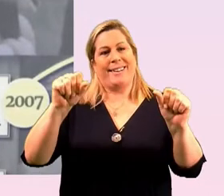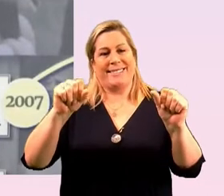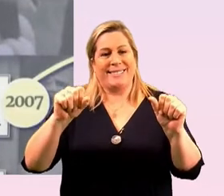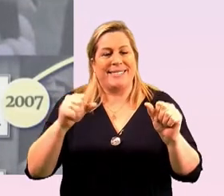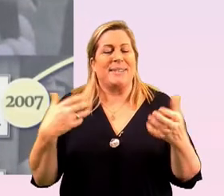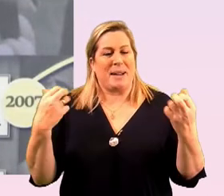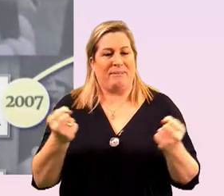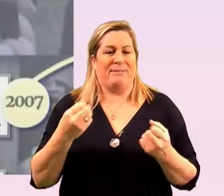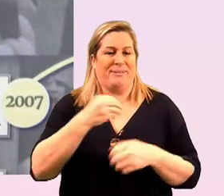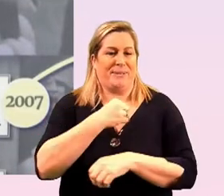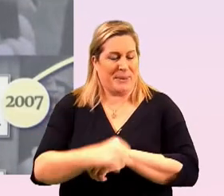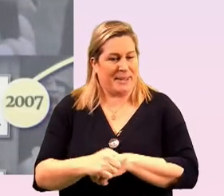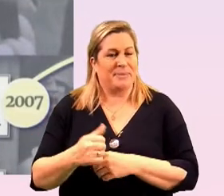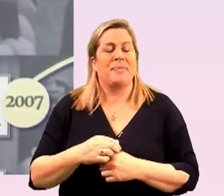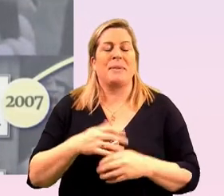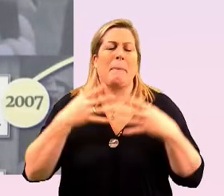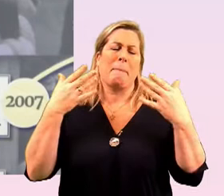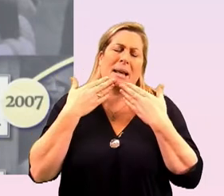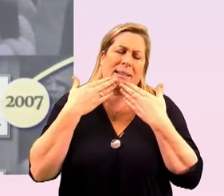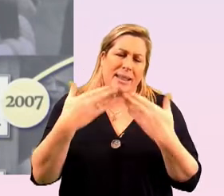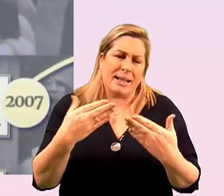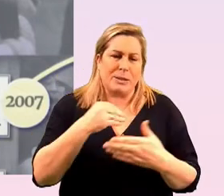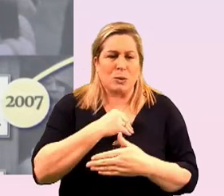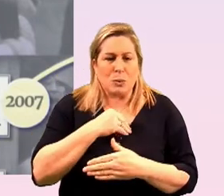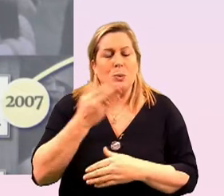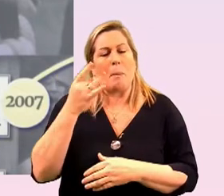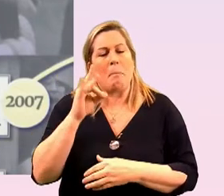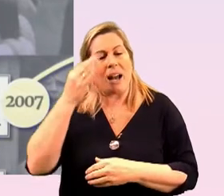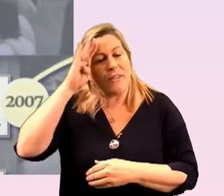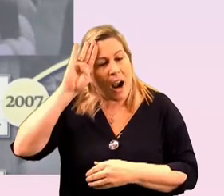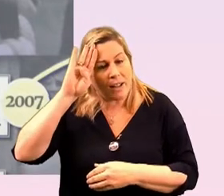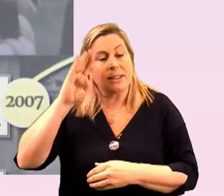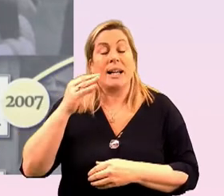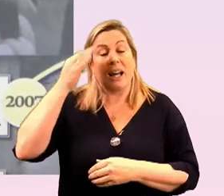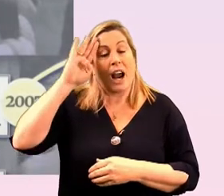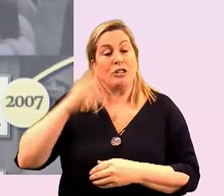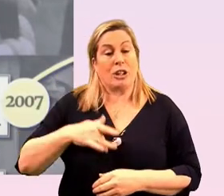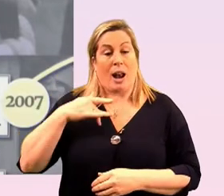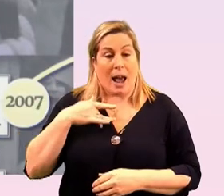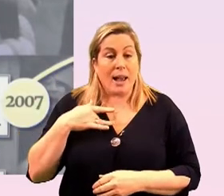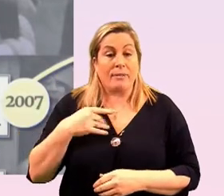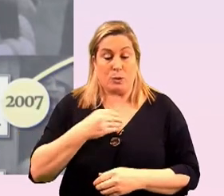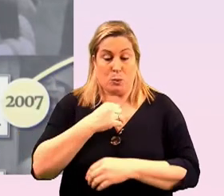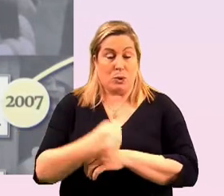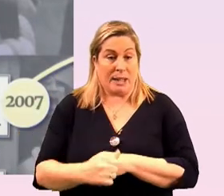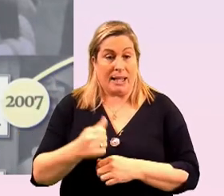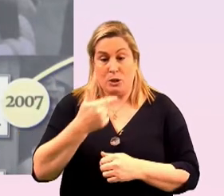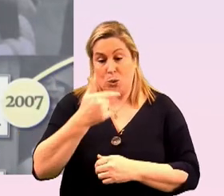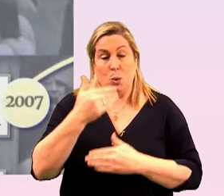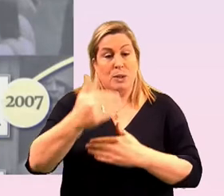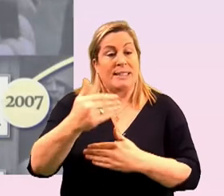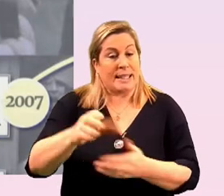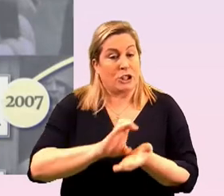today i'd also like to give a huge thanks to bank of ireland and irish life who have been today's two session sponsors